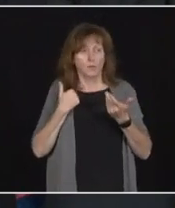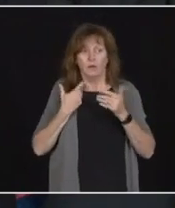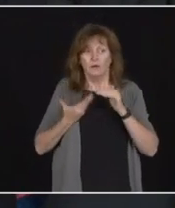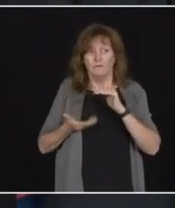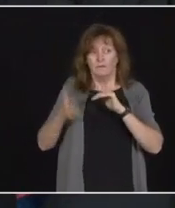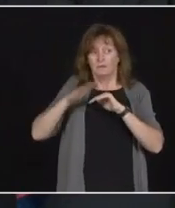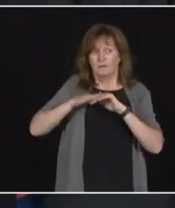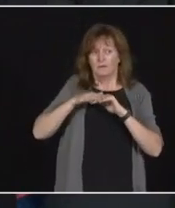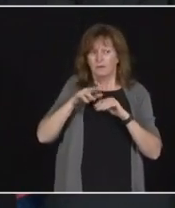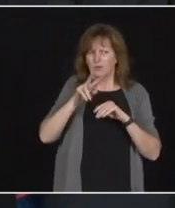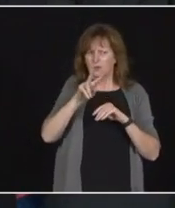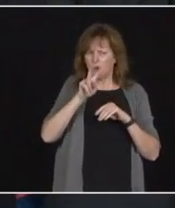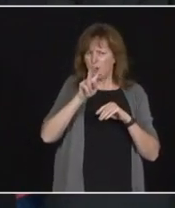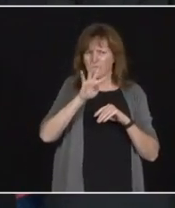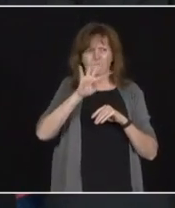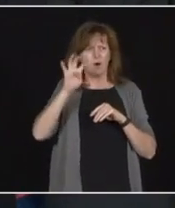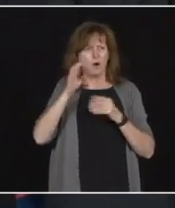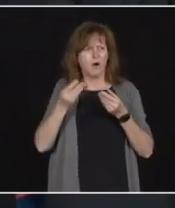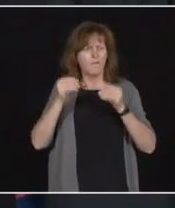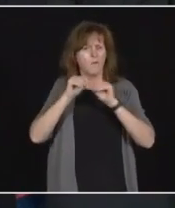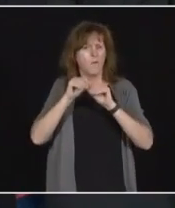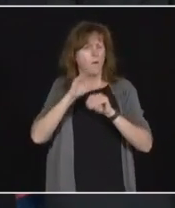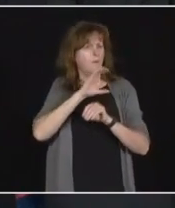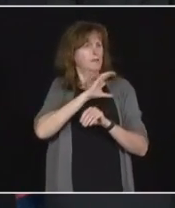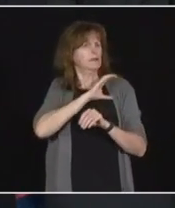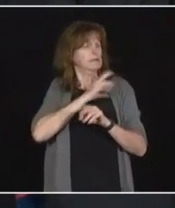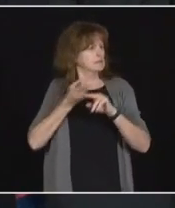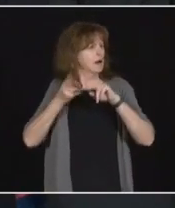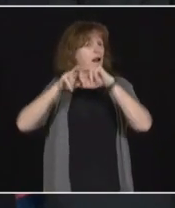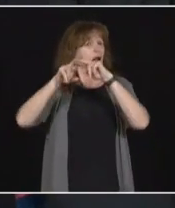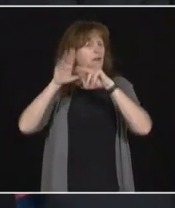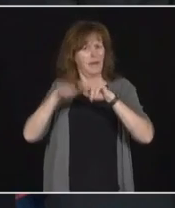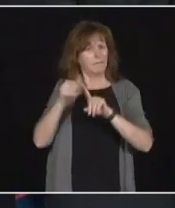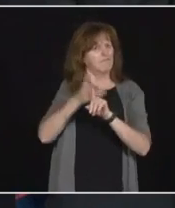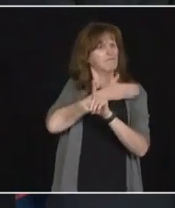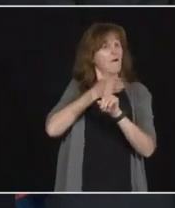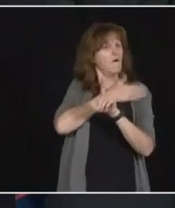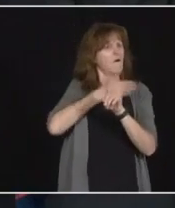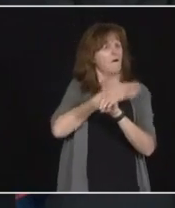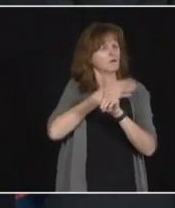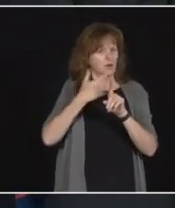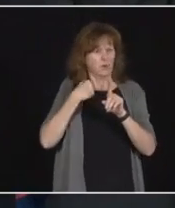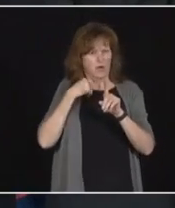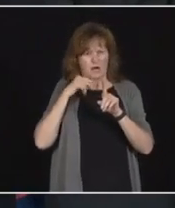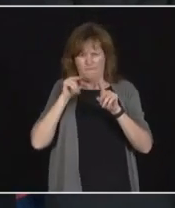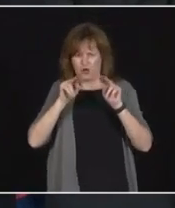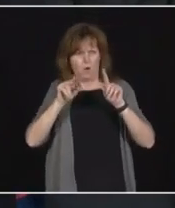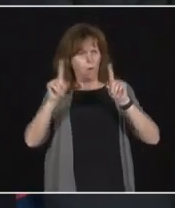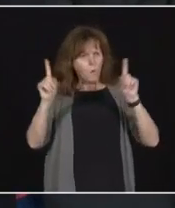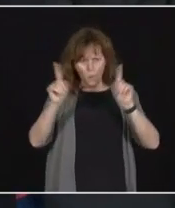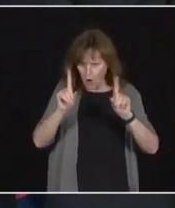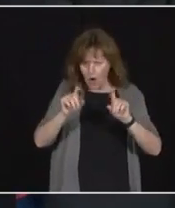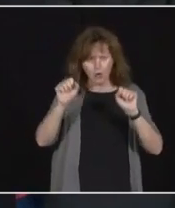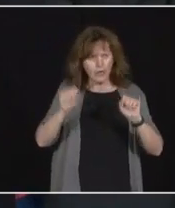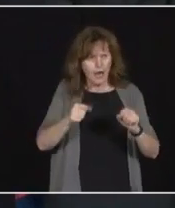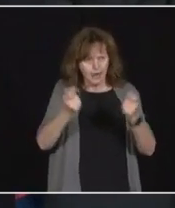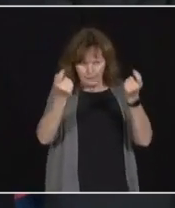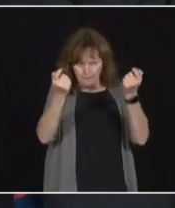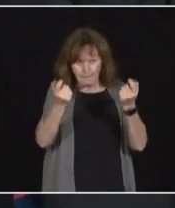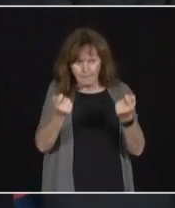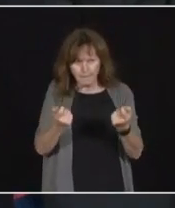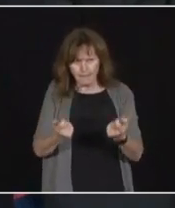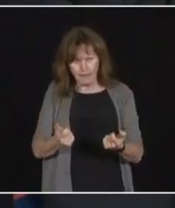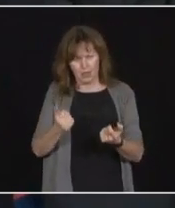efficiencies doesn't mean cutting it. It just means making sure that we can reallocate that money to people that